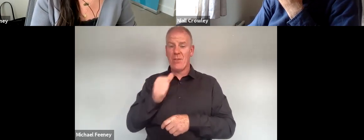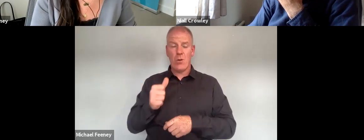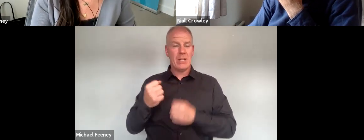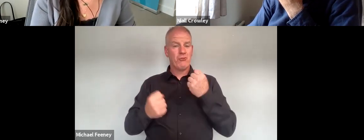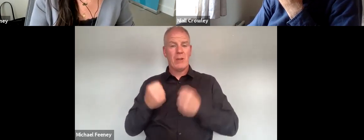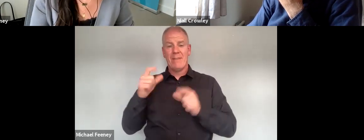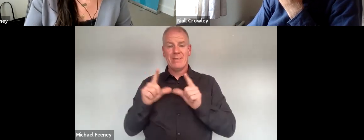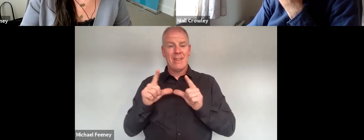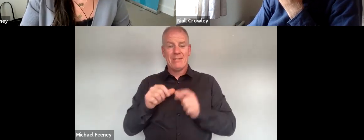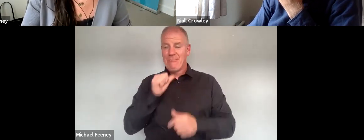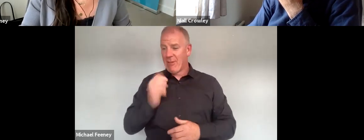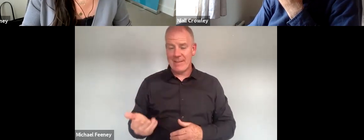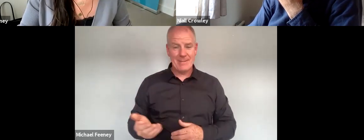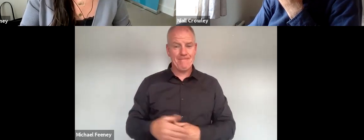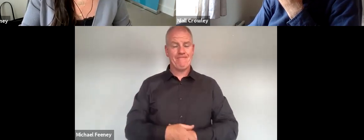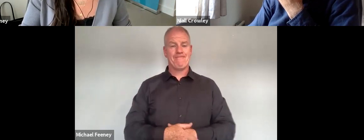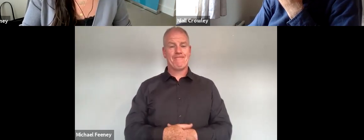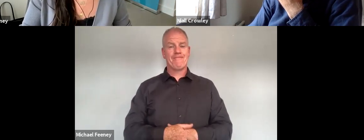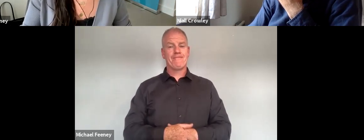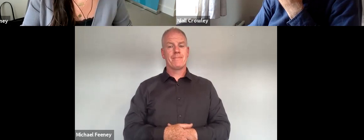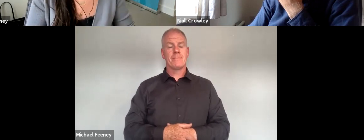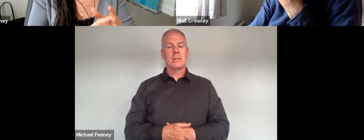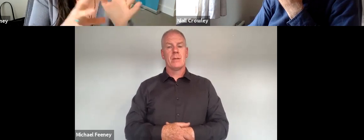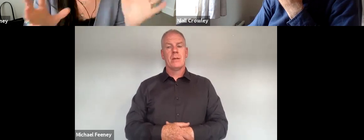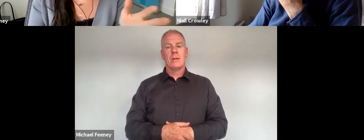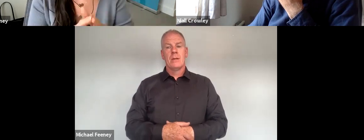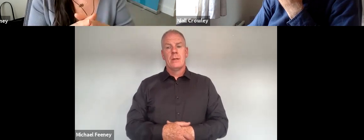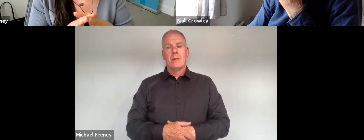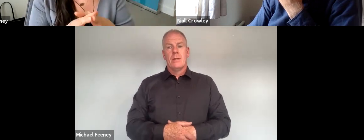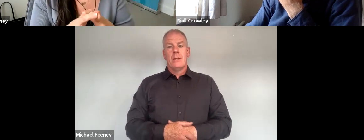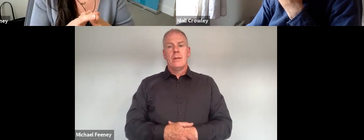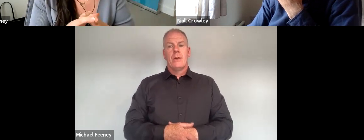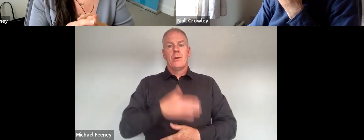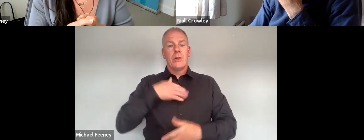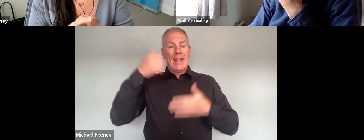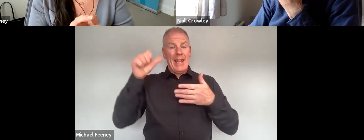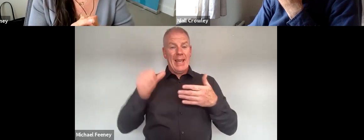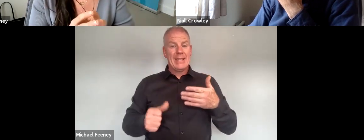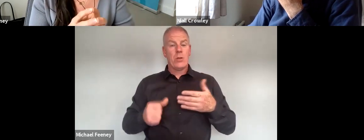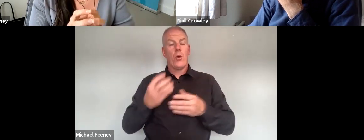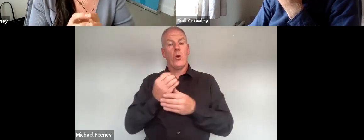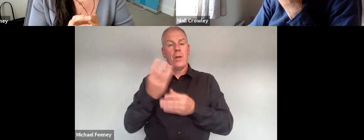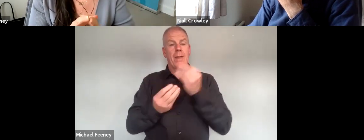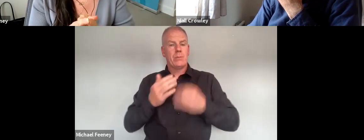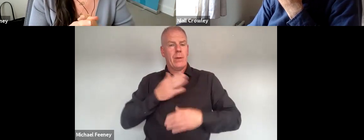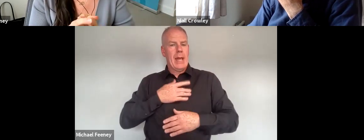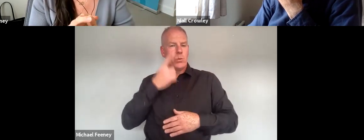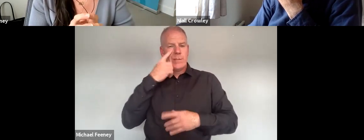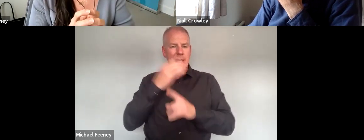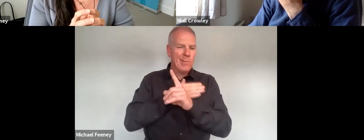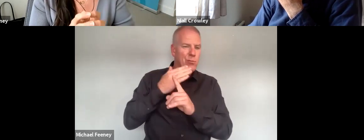driver's licence so I'm just going to list off just very quickly some of the other areas where we would like to see